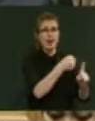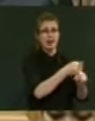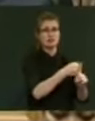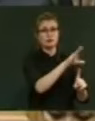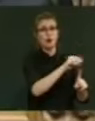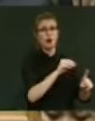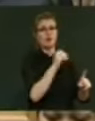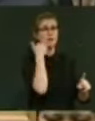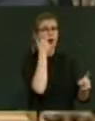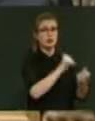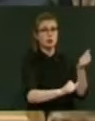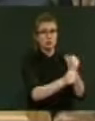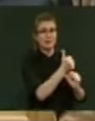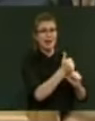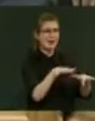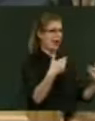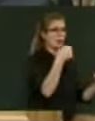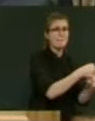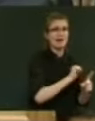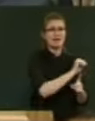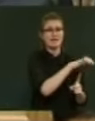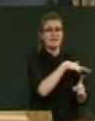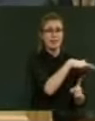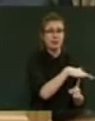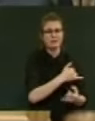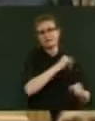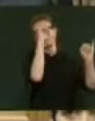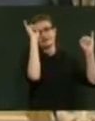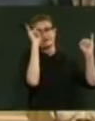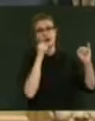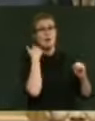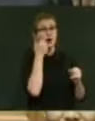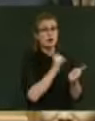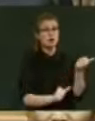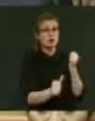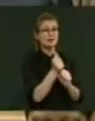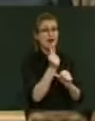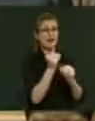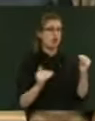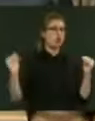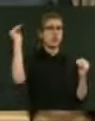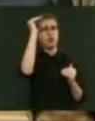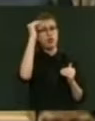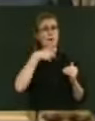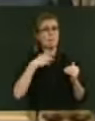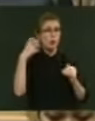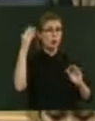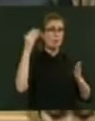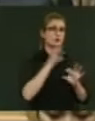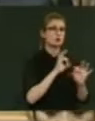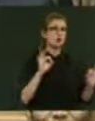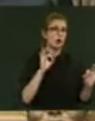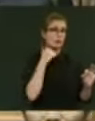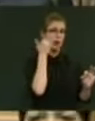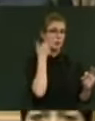The Māori rate is about 2.5 times higher than non-Māori. This fund will contribute towards taking